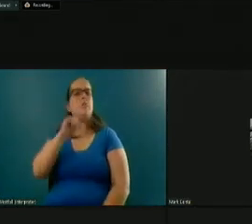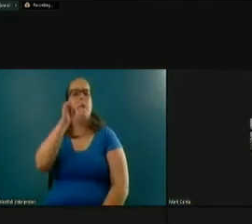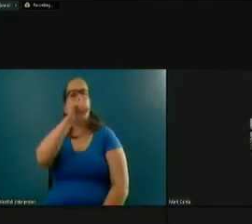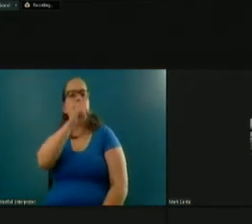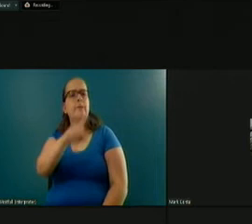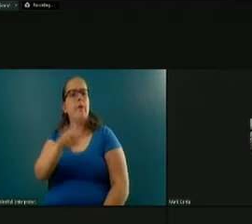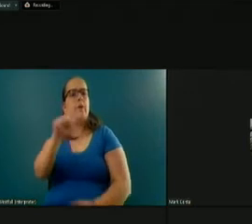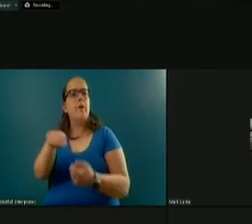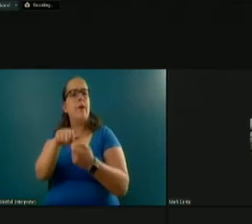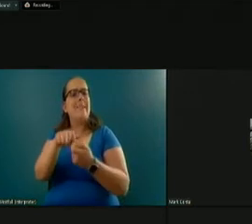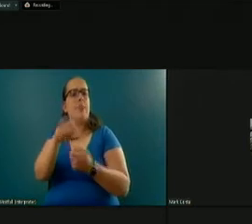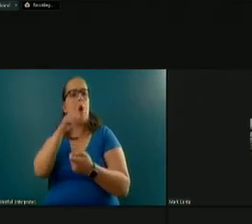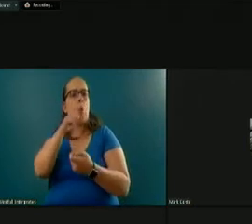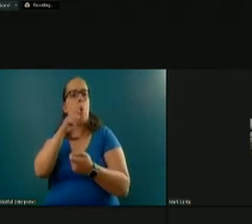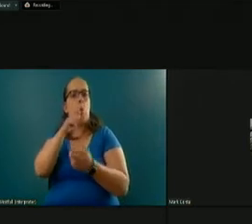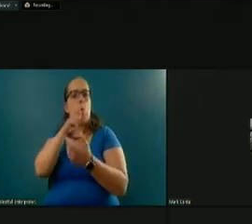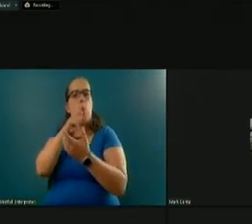who at this time.